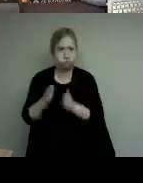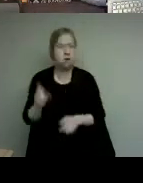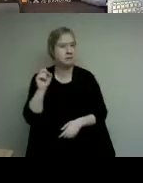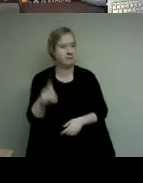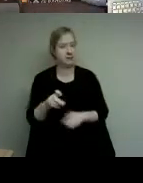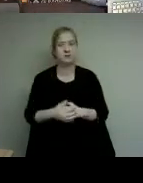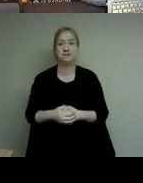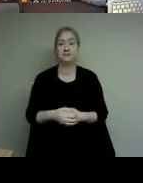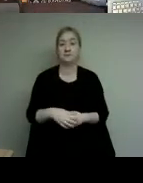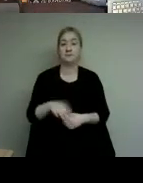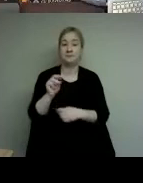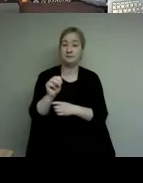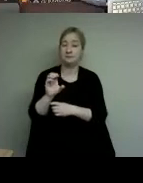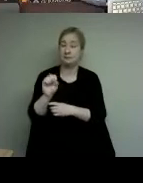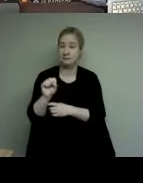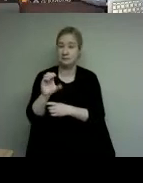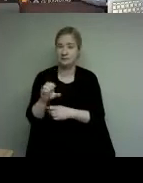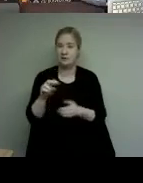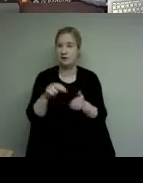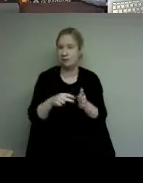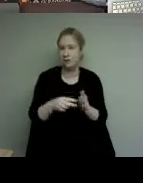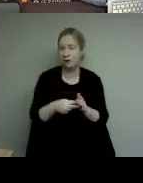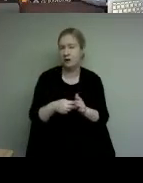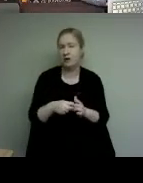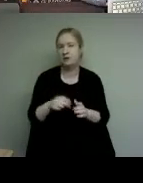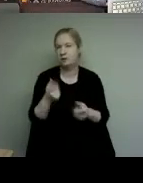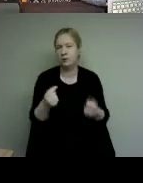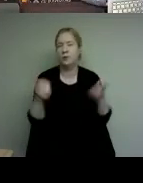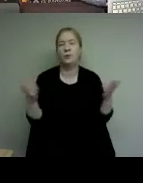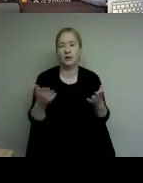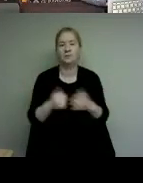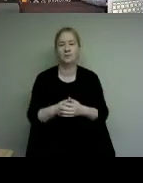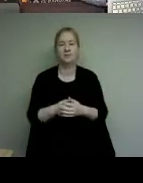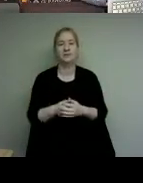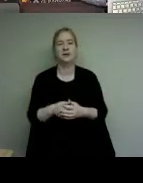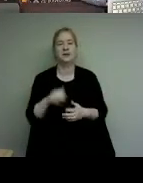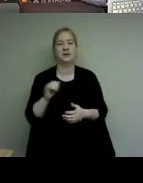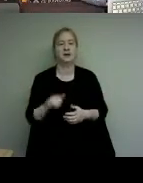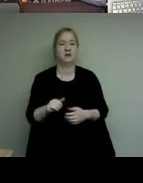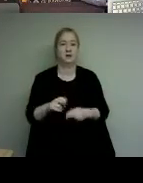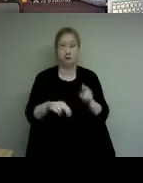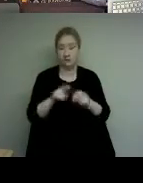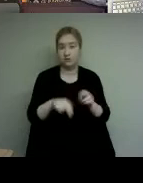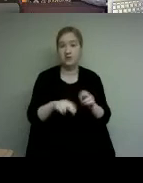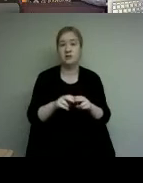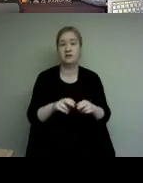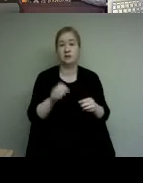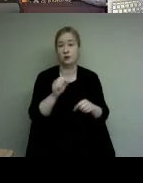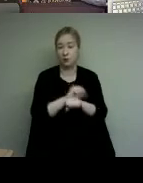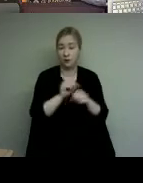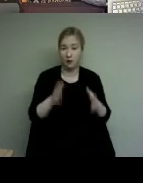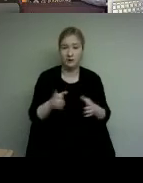construction sector council's purpose is to work with leaders in the construction industry to make sure we always have a motivated skilled and